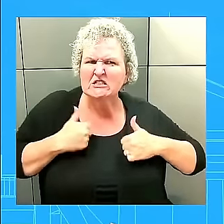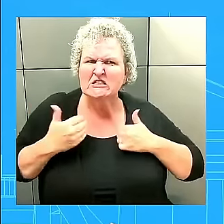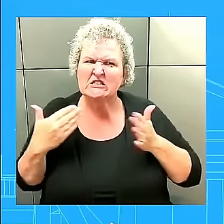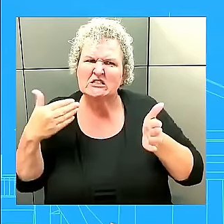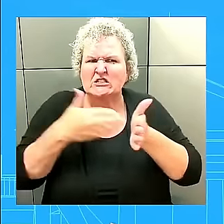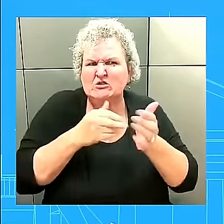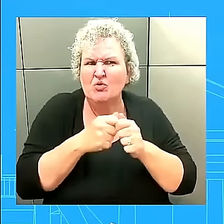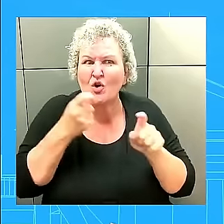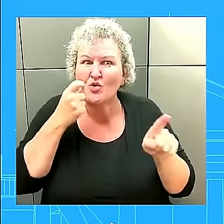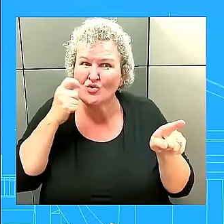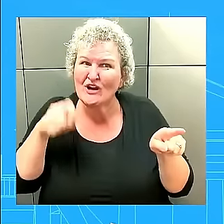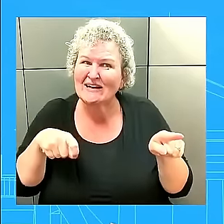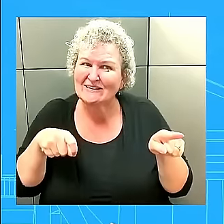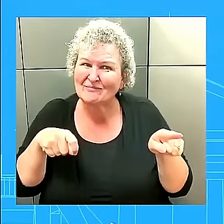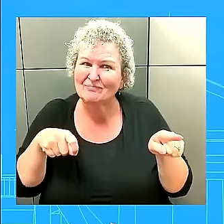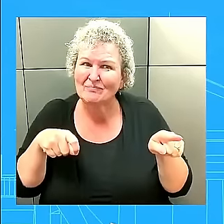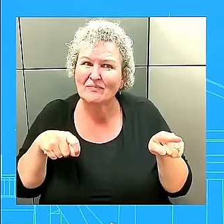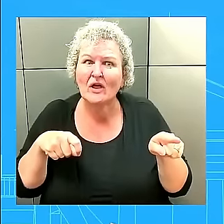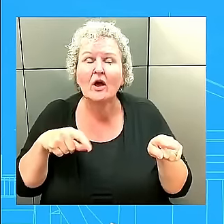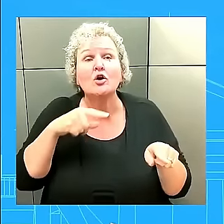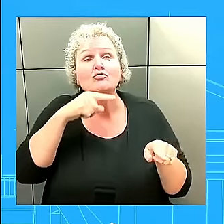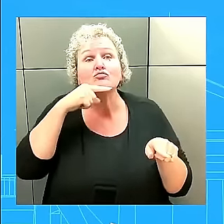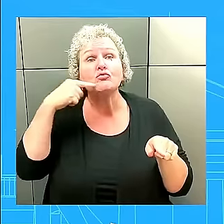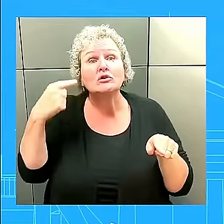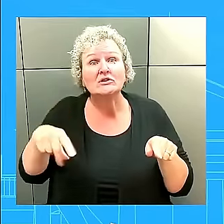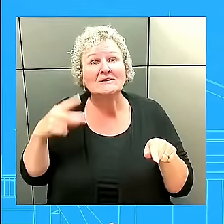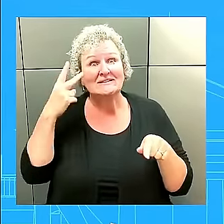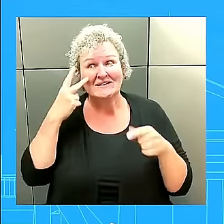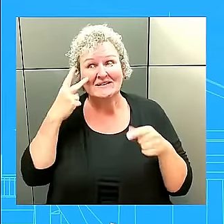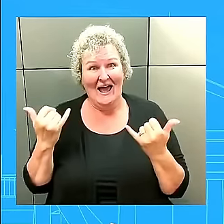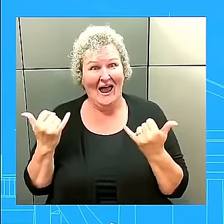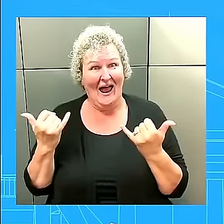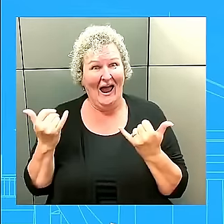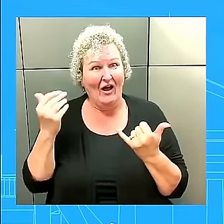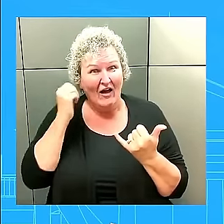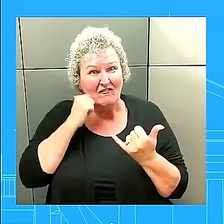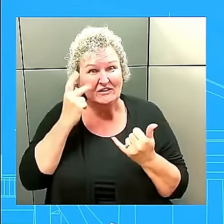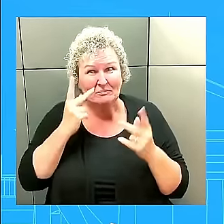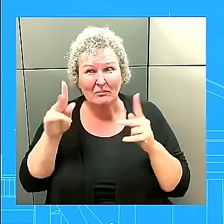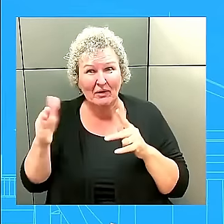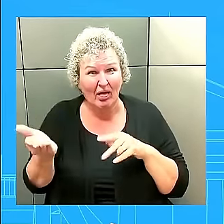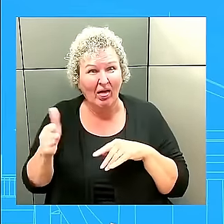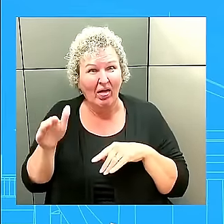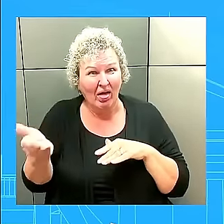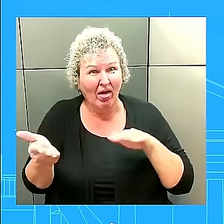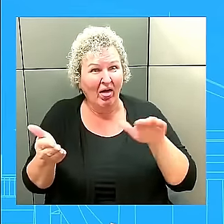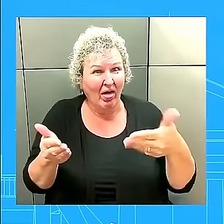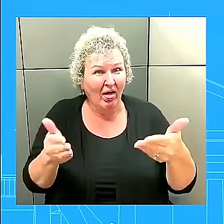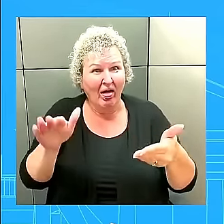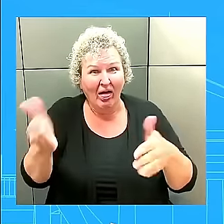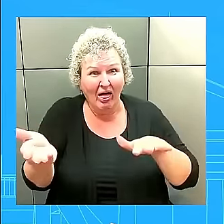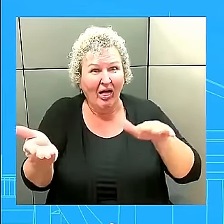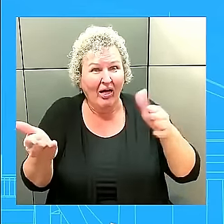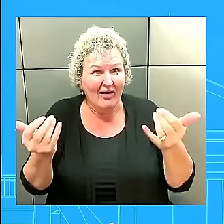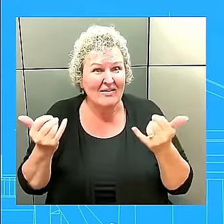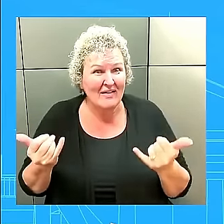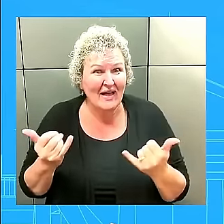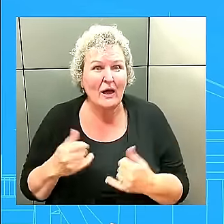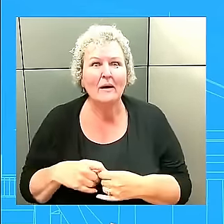extraordinary casualties on the battlefield every single day, but President Putin appears intent on continuing this war.